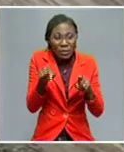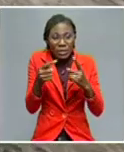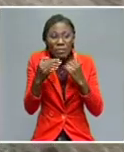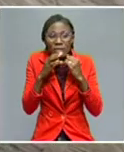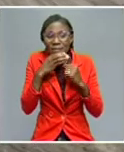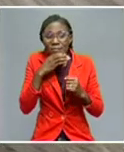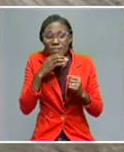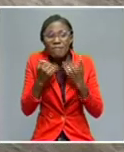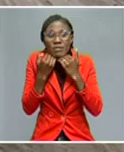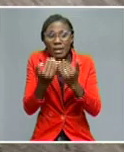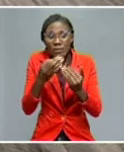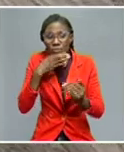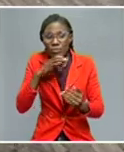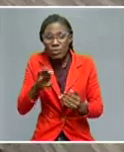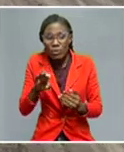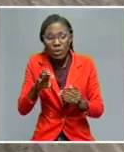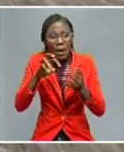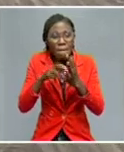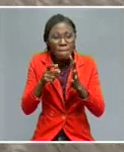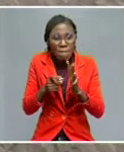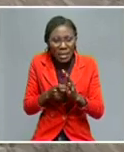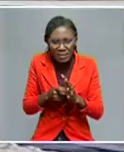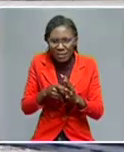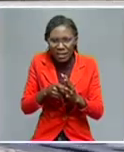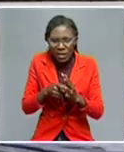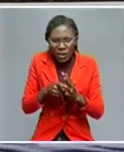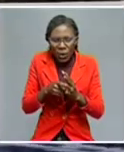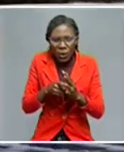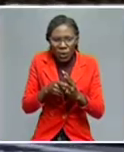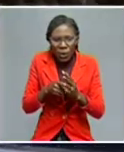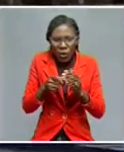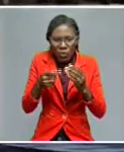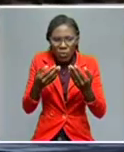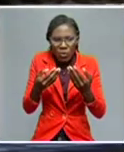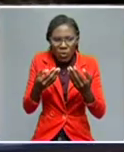there would be no eastward expansion of NATO.